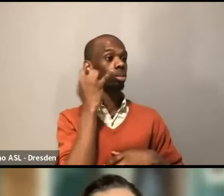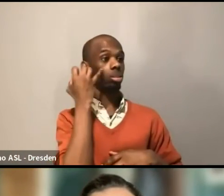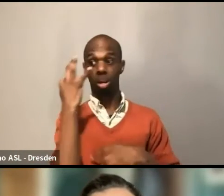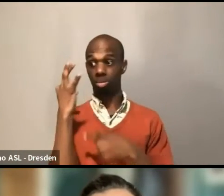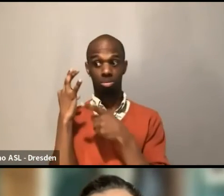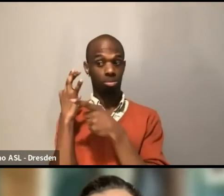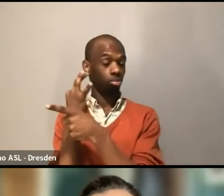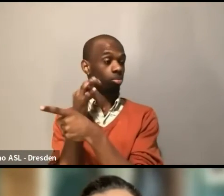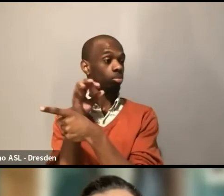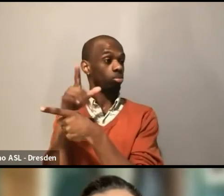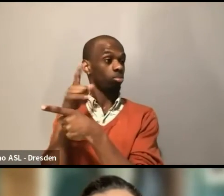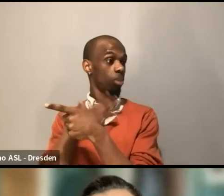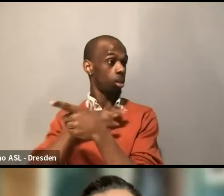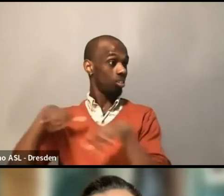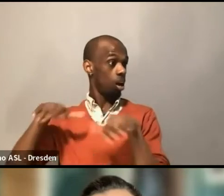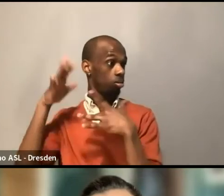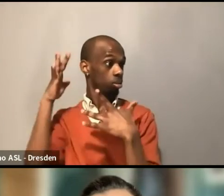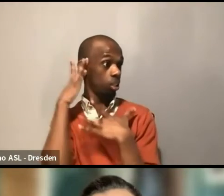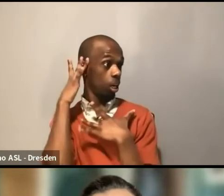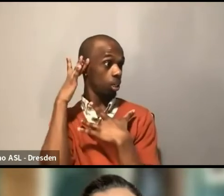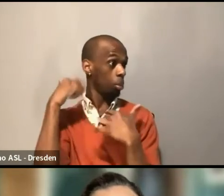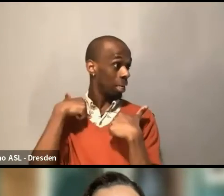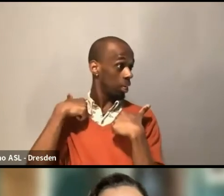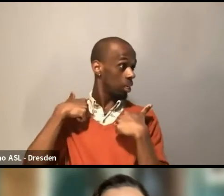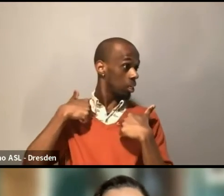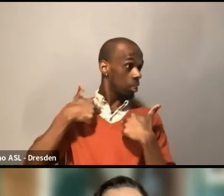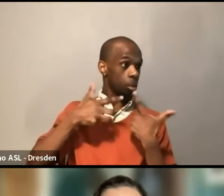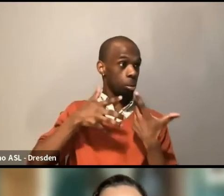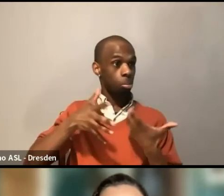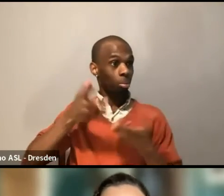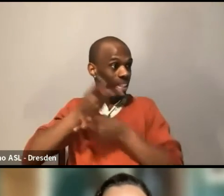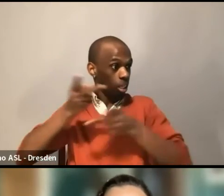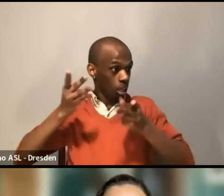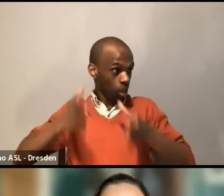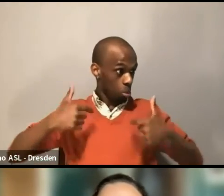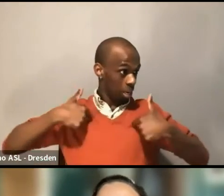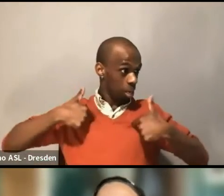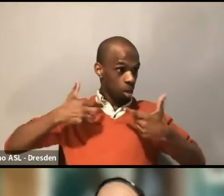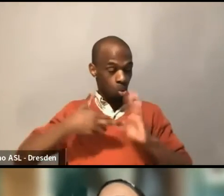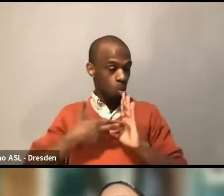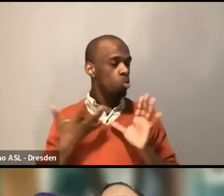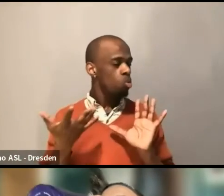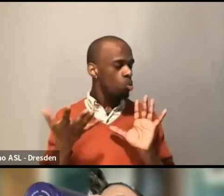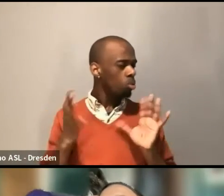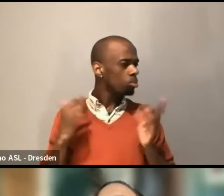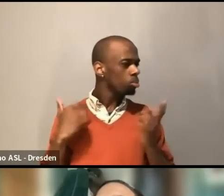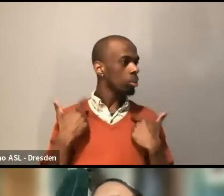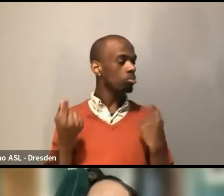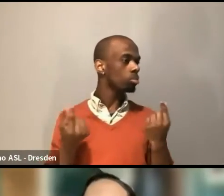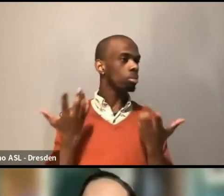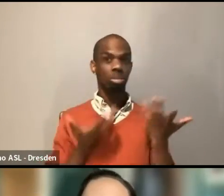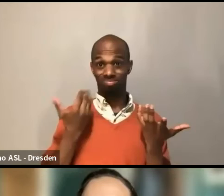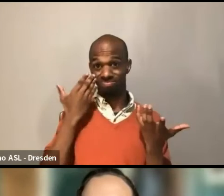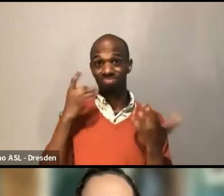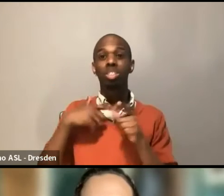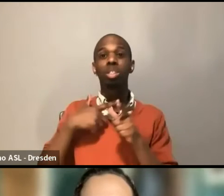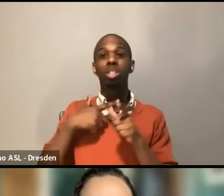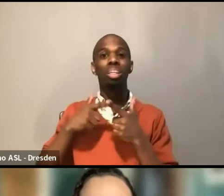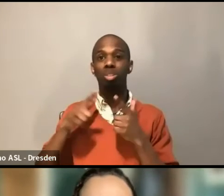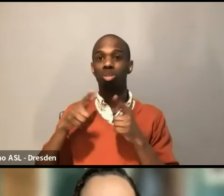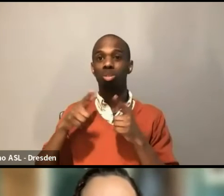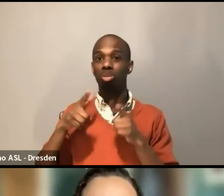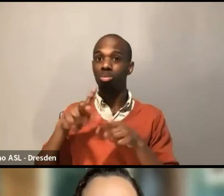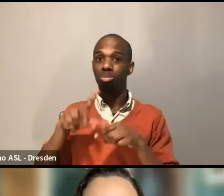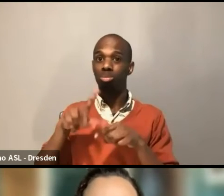Right. But you know what I mean? Yeah. This is so important because what you're highlighting and this is like my, my discovery here in the